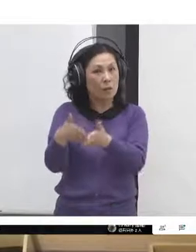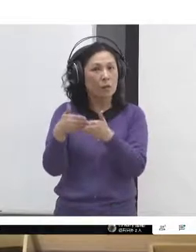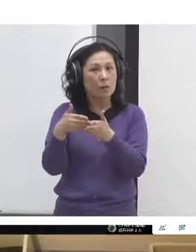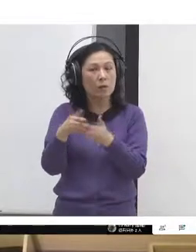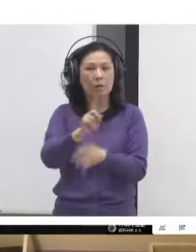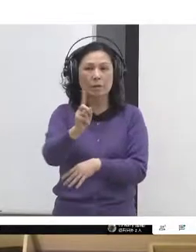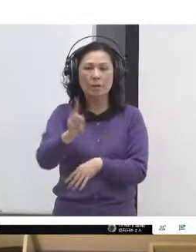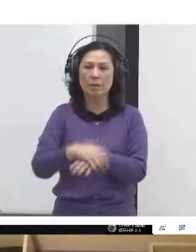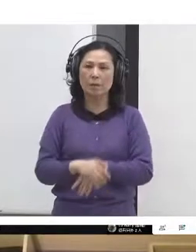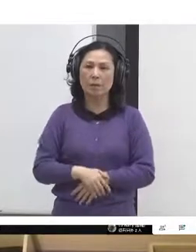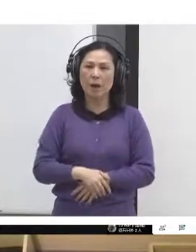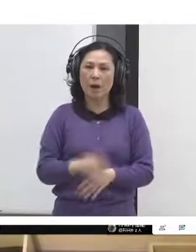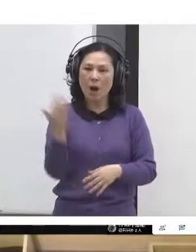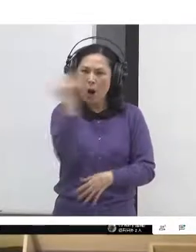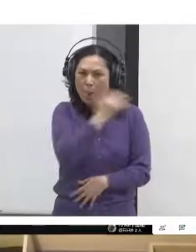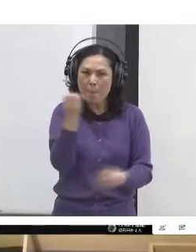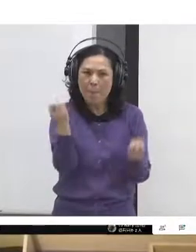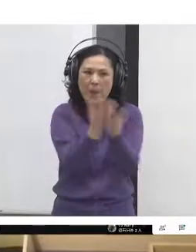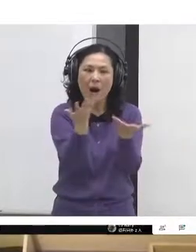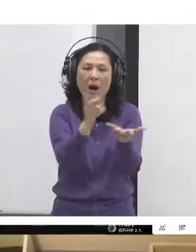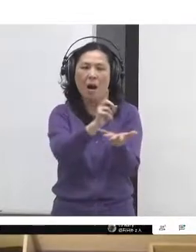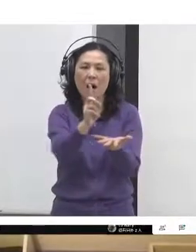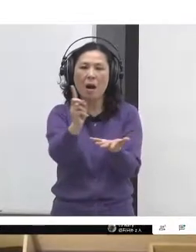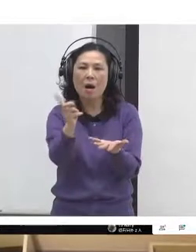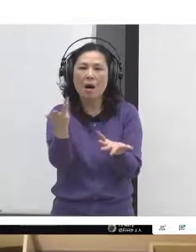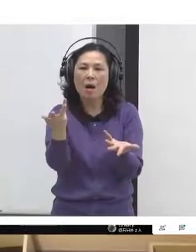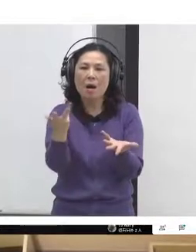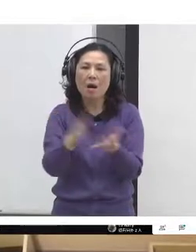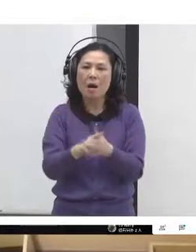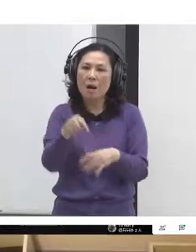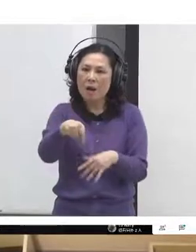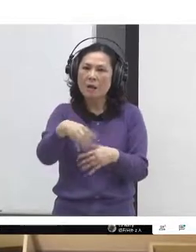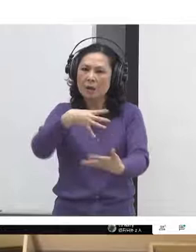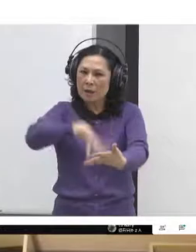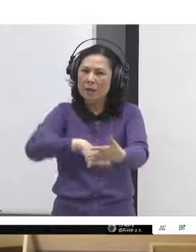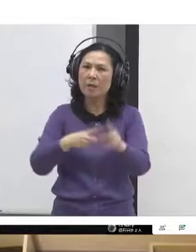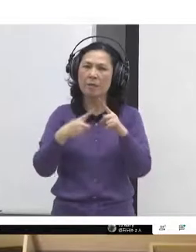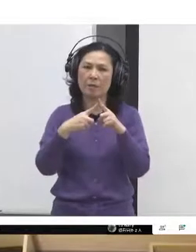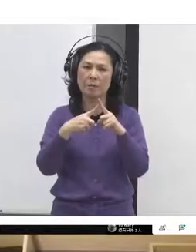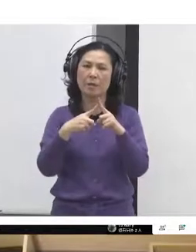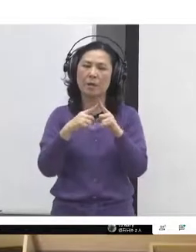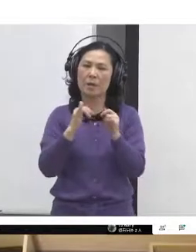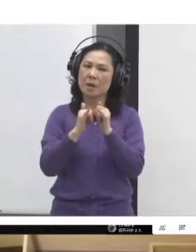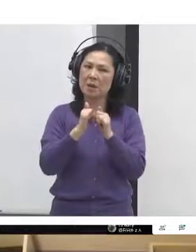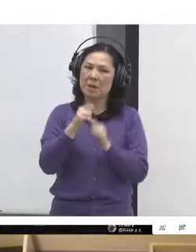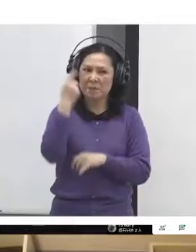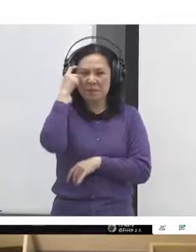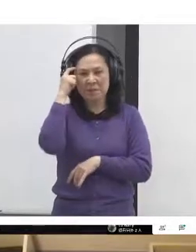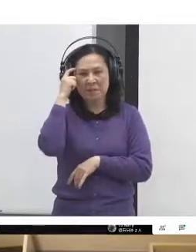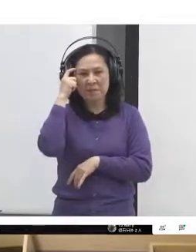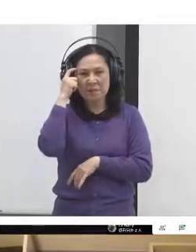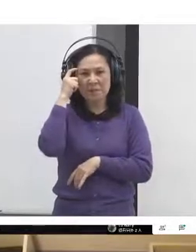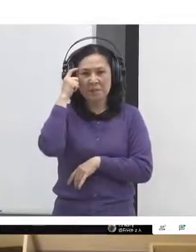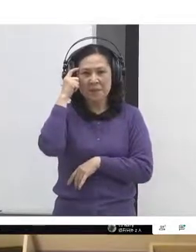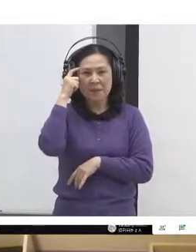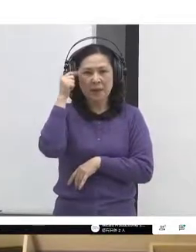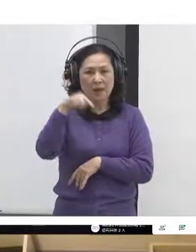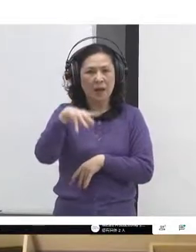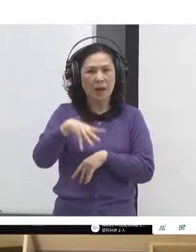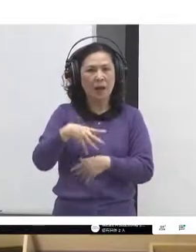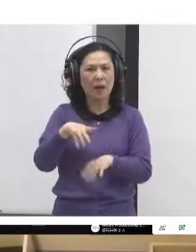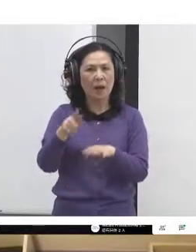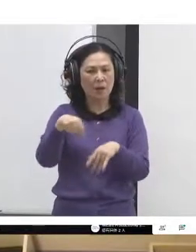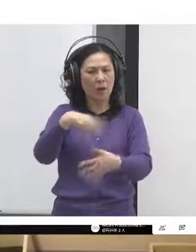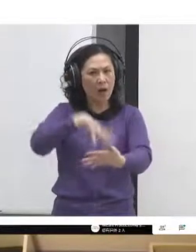people in that system, the existing system, tend to look towards authority. And what we're trying to